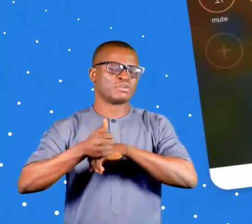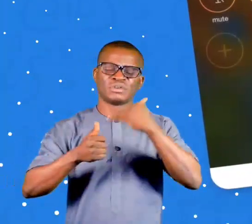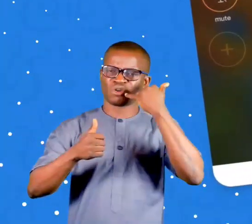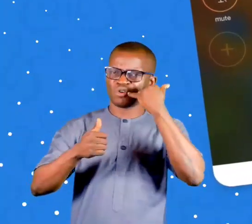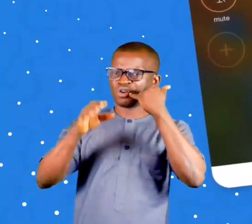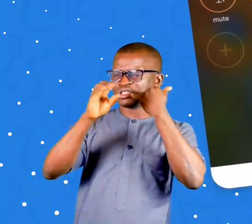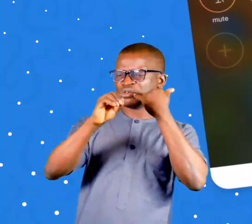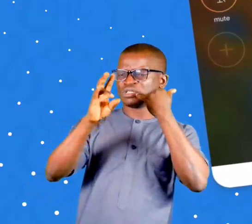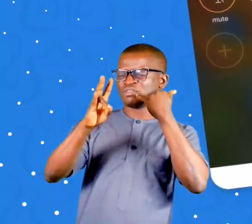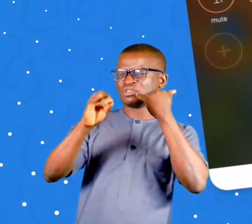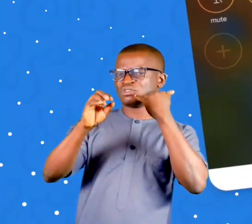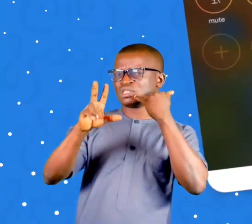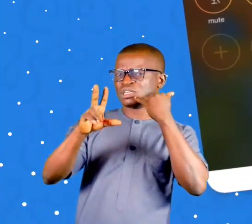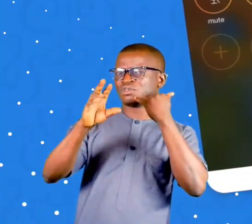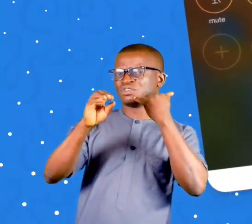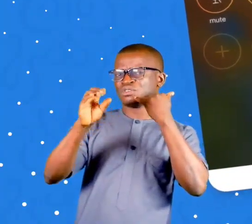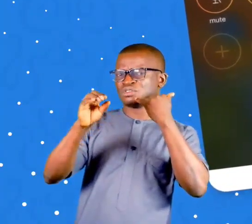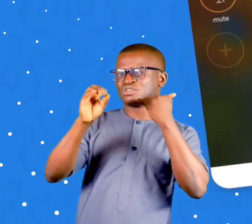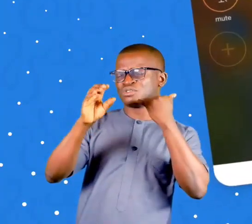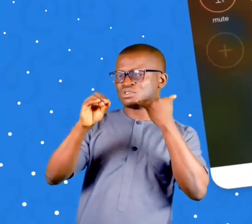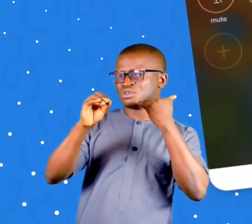Naptip hotline 0703